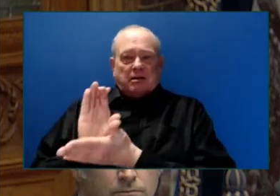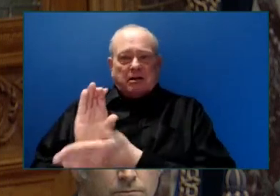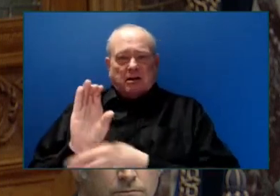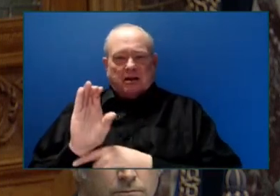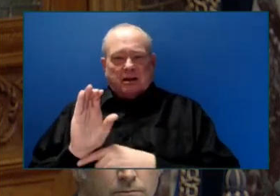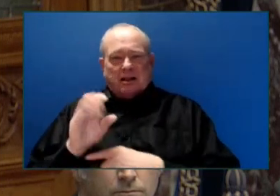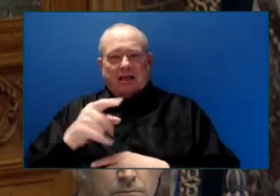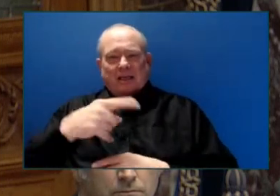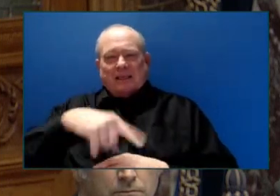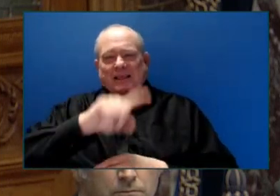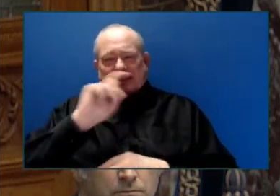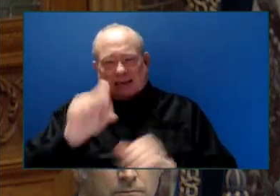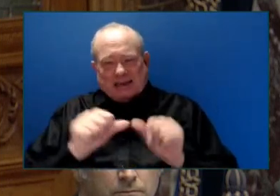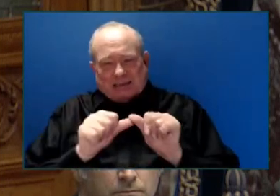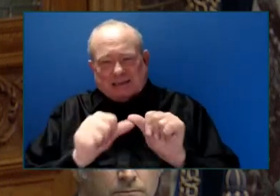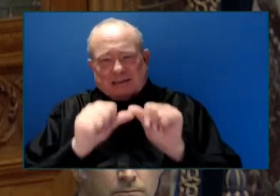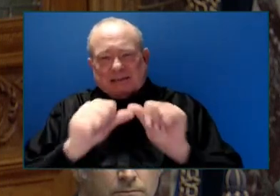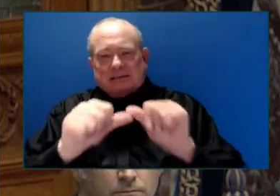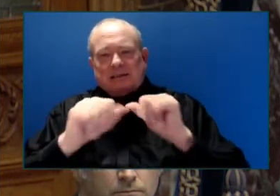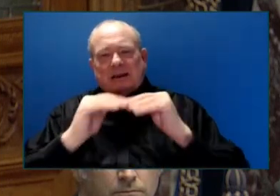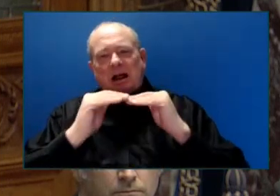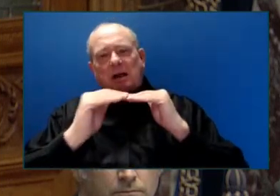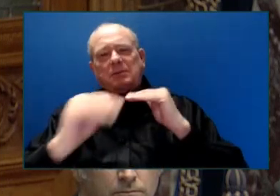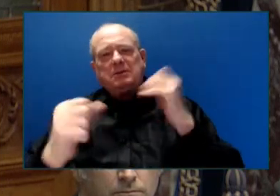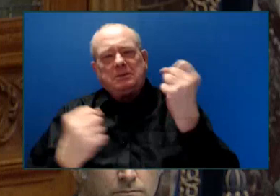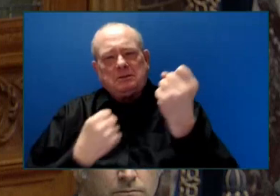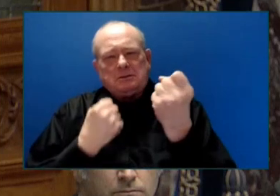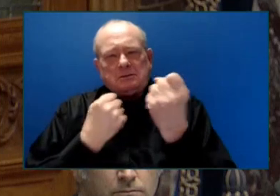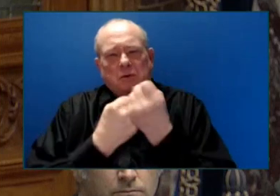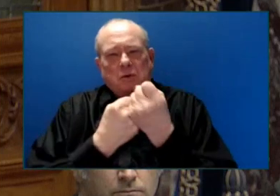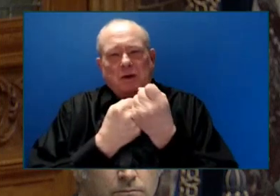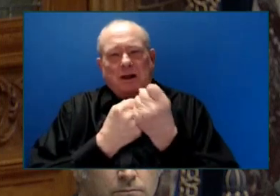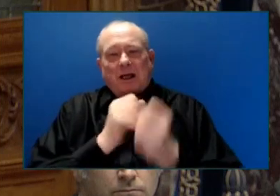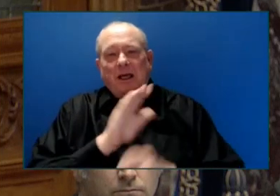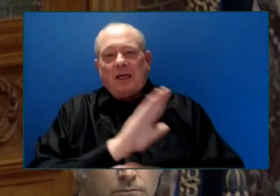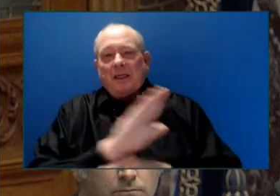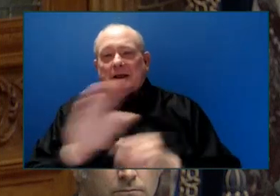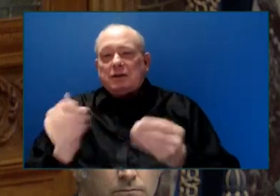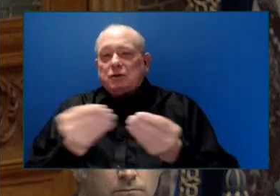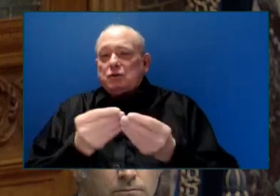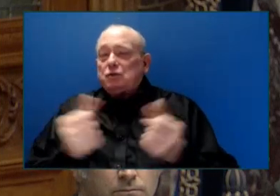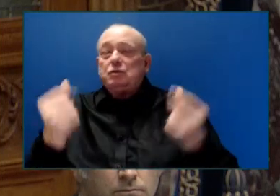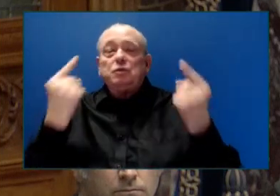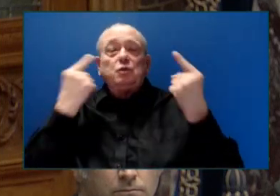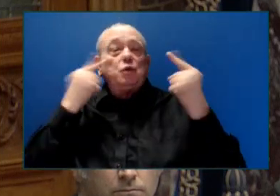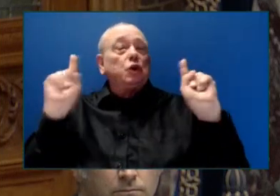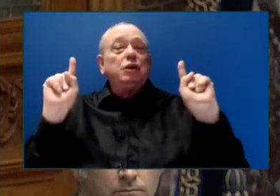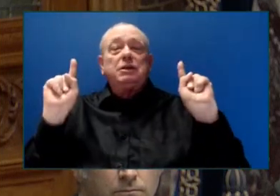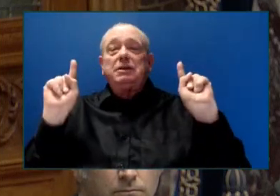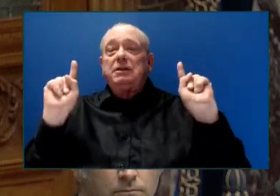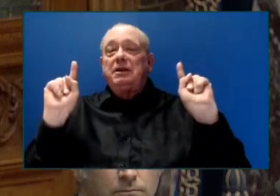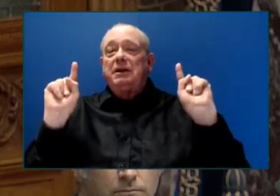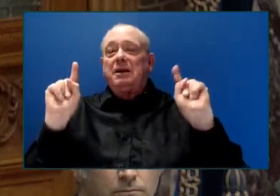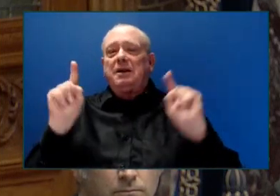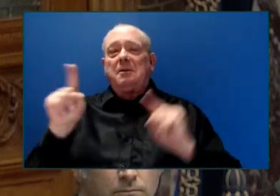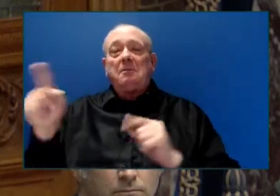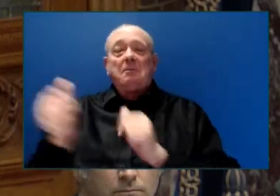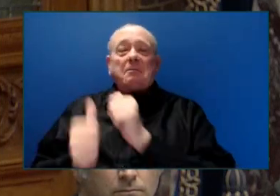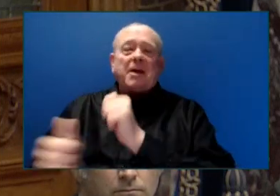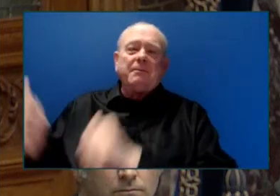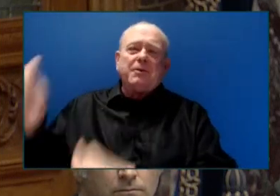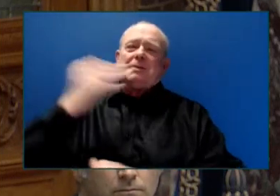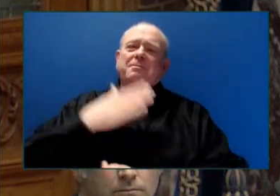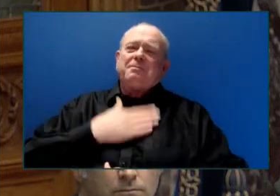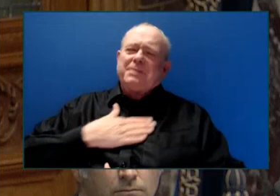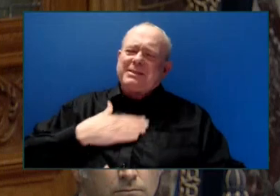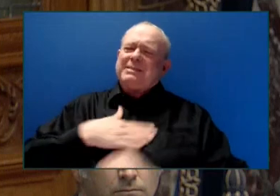province that are providing these solutions. Will the Premier give a clear signal that he is serious about working with the communities,